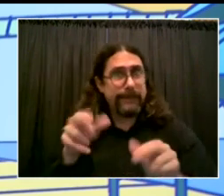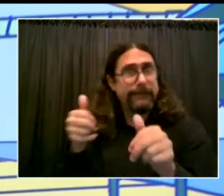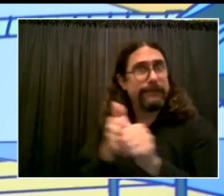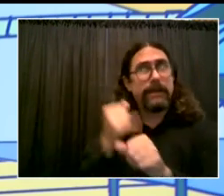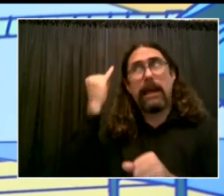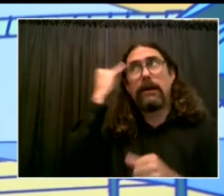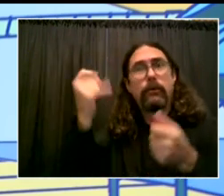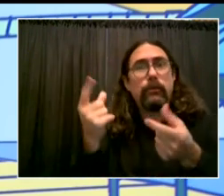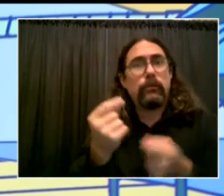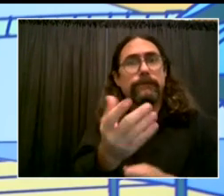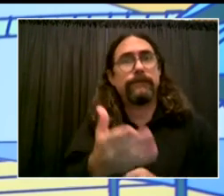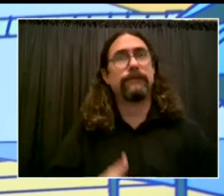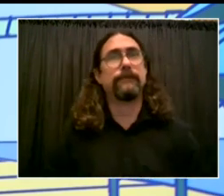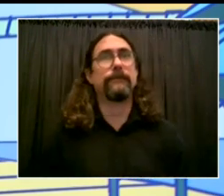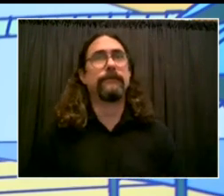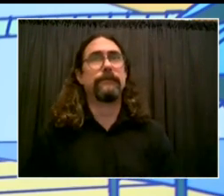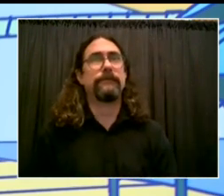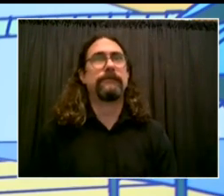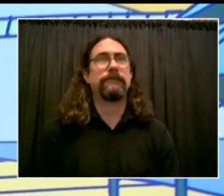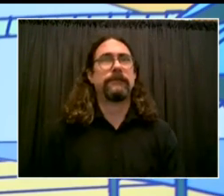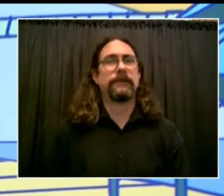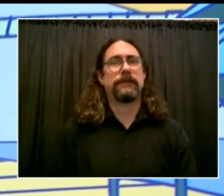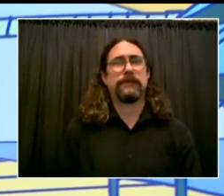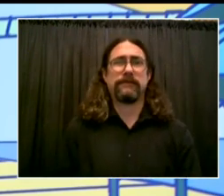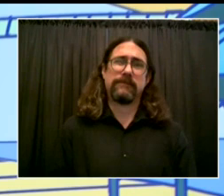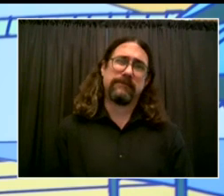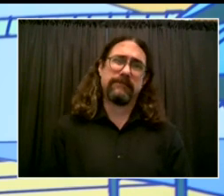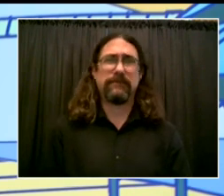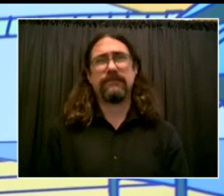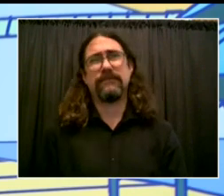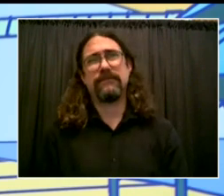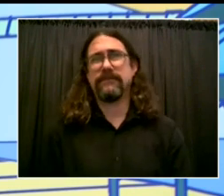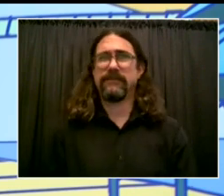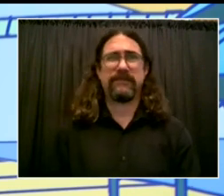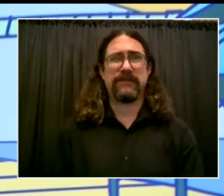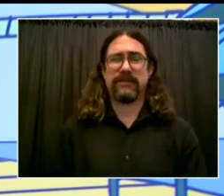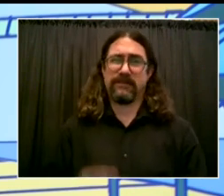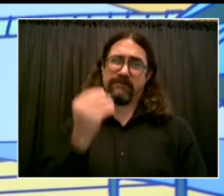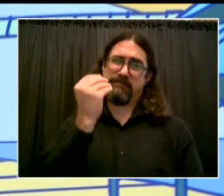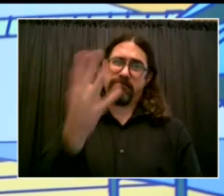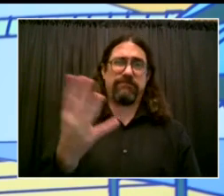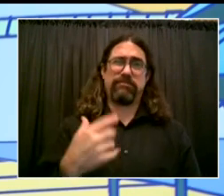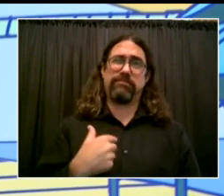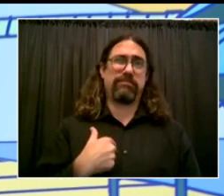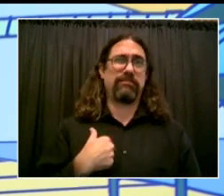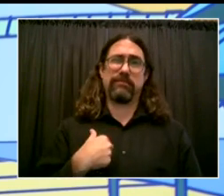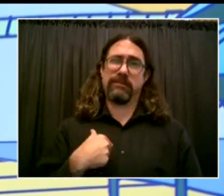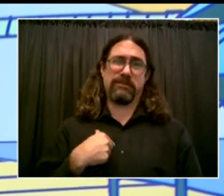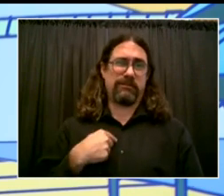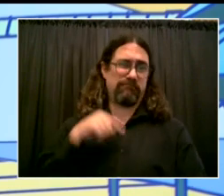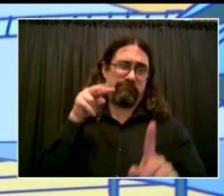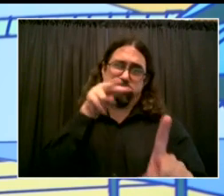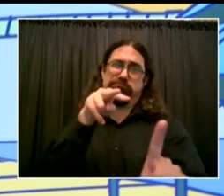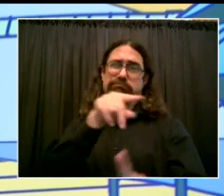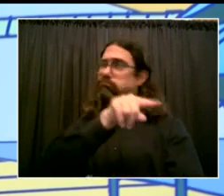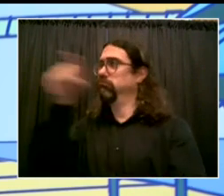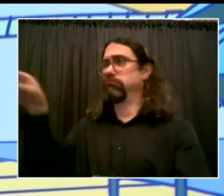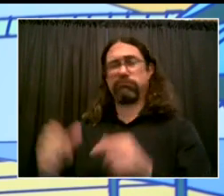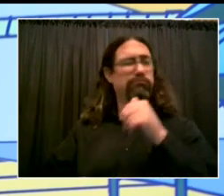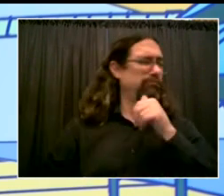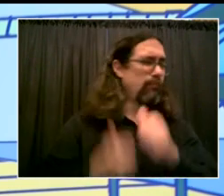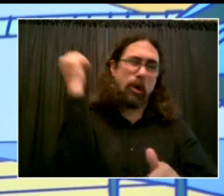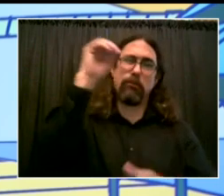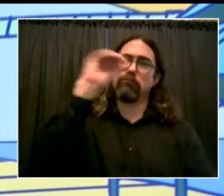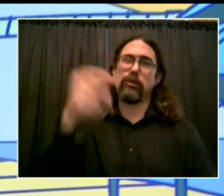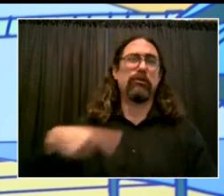We expect the vast, vast majority of the adults who take care of kids to be there for our kids. It's as